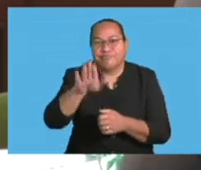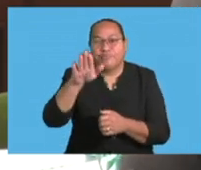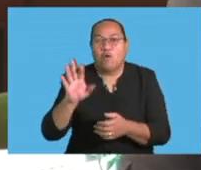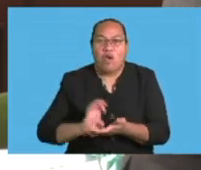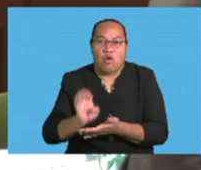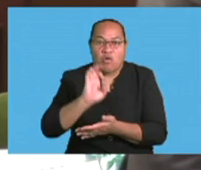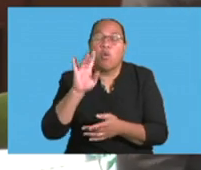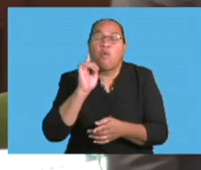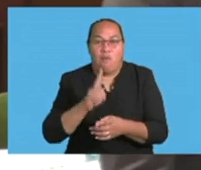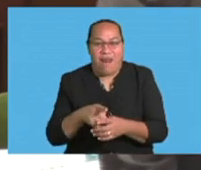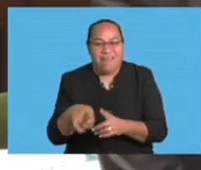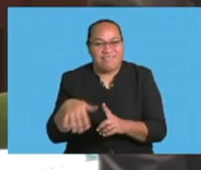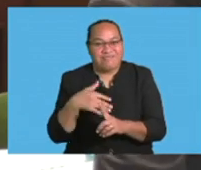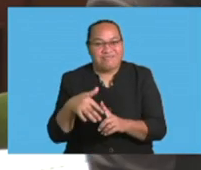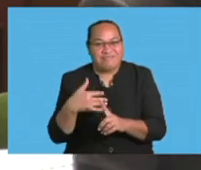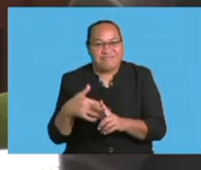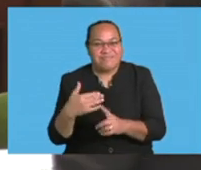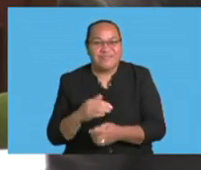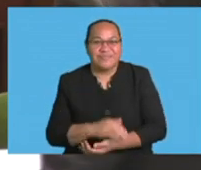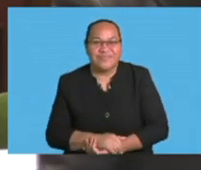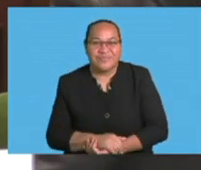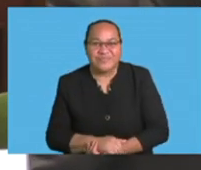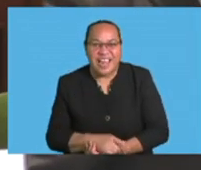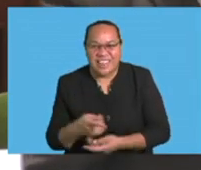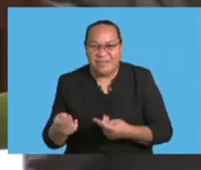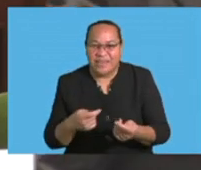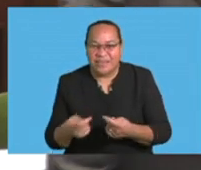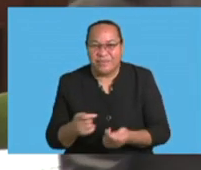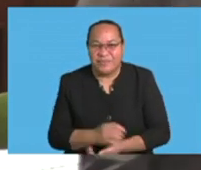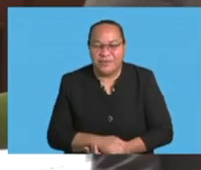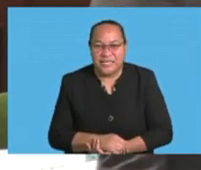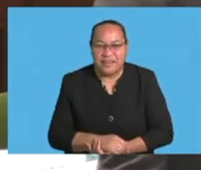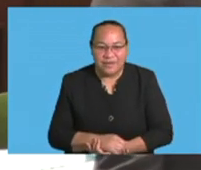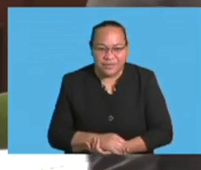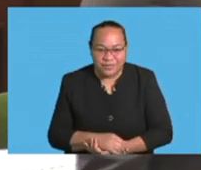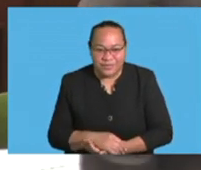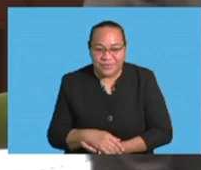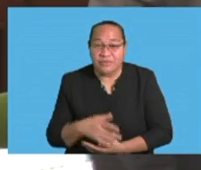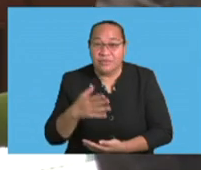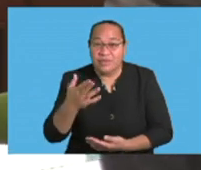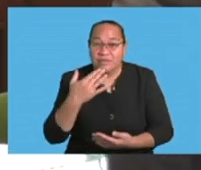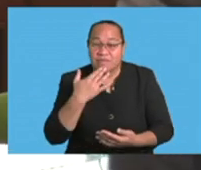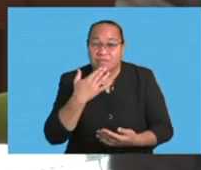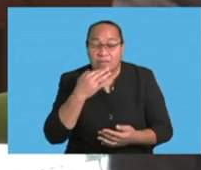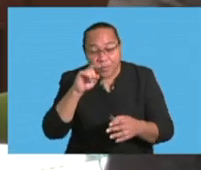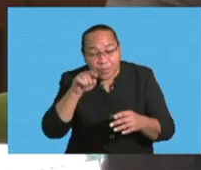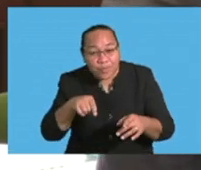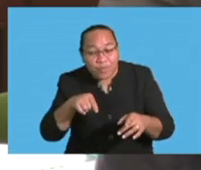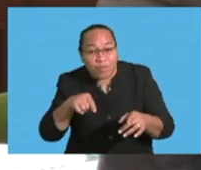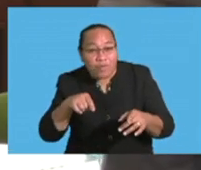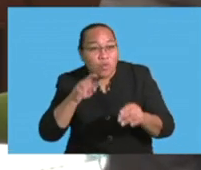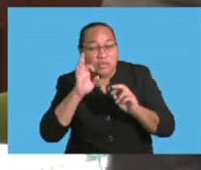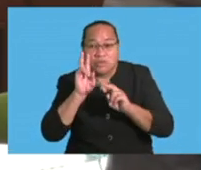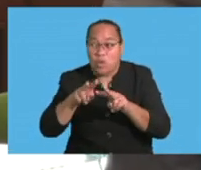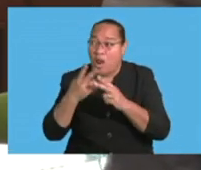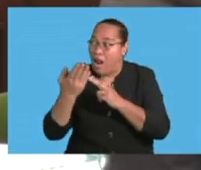actually affect the liquidity in the market. The other factor of course Mr. Speaker Sir, as we saw towards